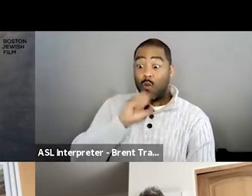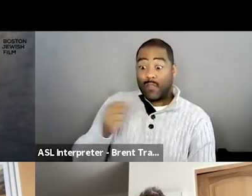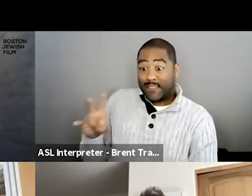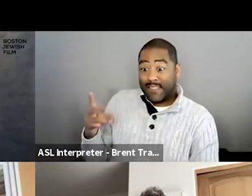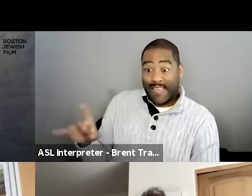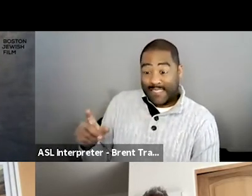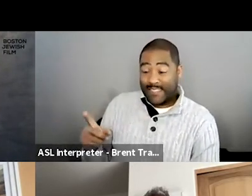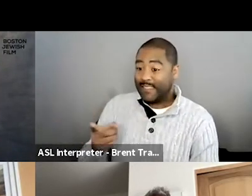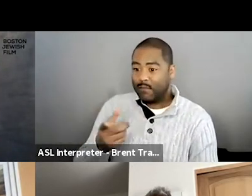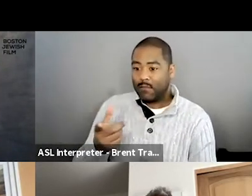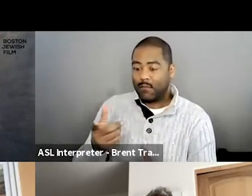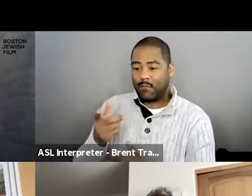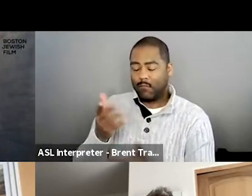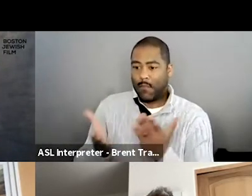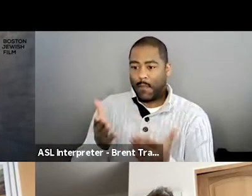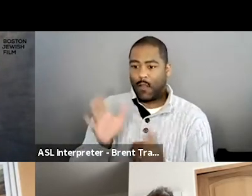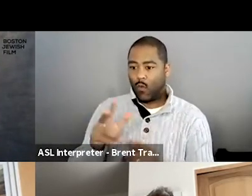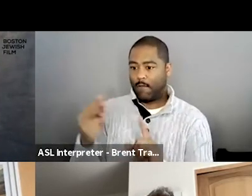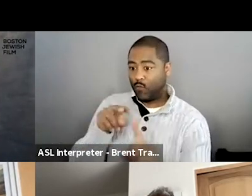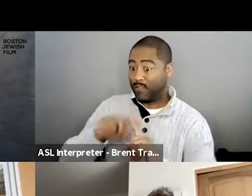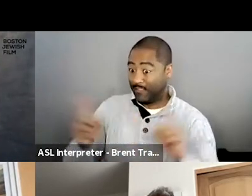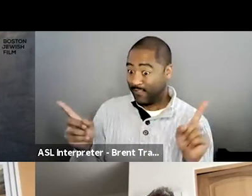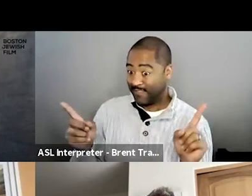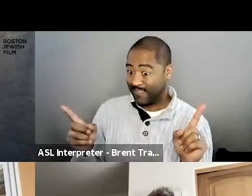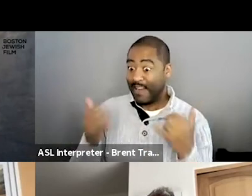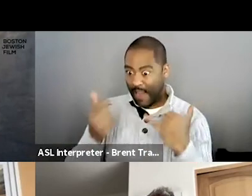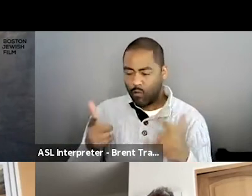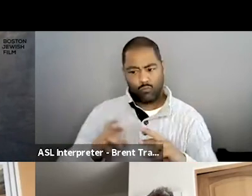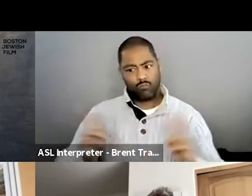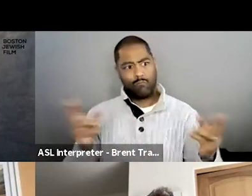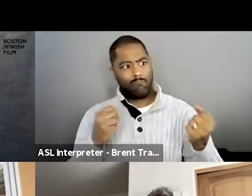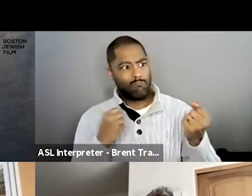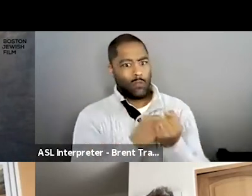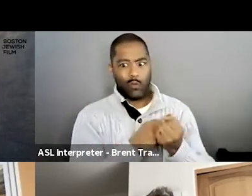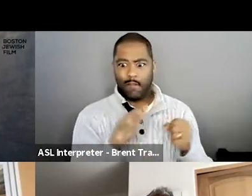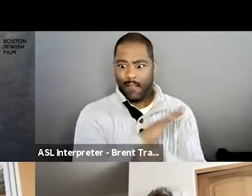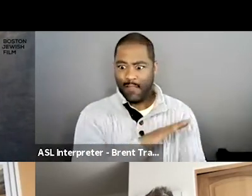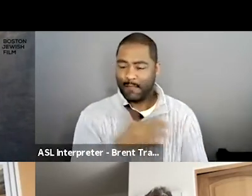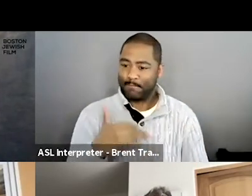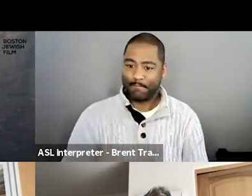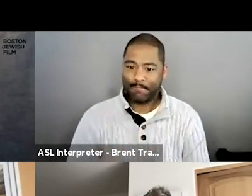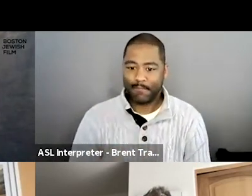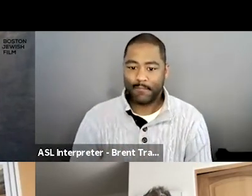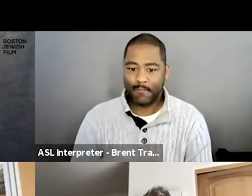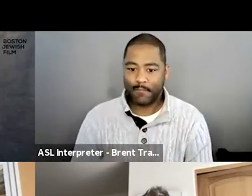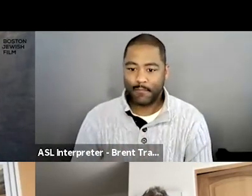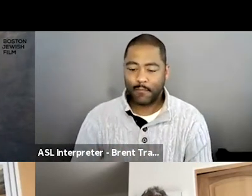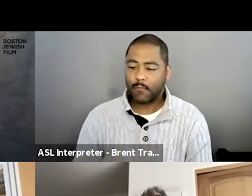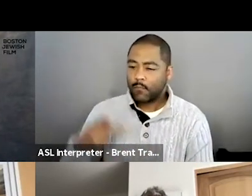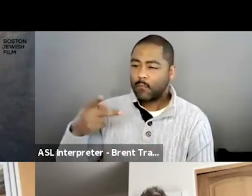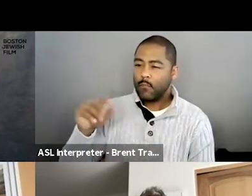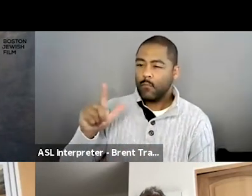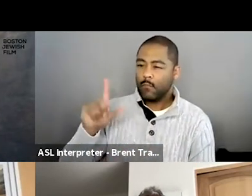I, um, I wanted to ask another question, maybe just because you're in the family, Matt or Christina can speak to this. Um,